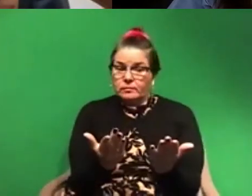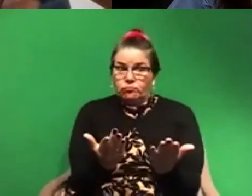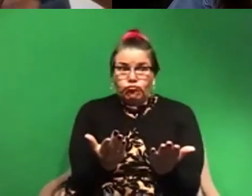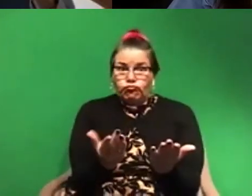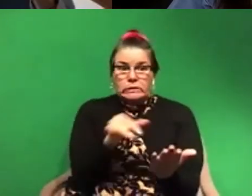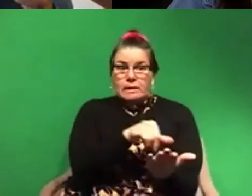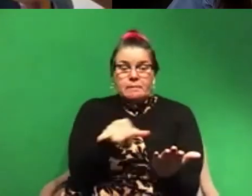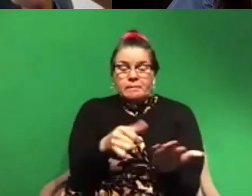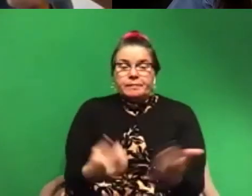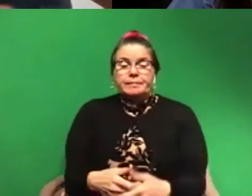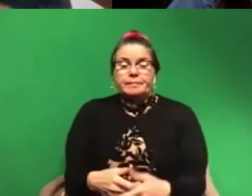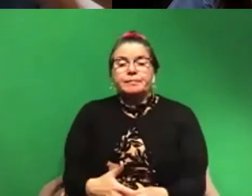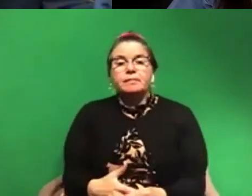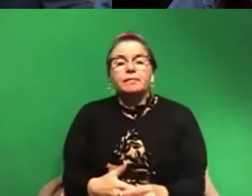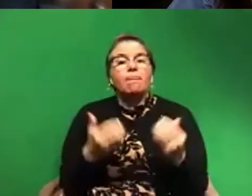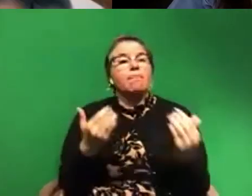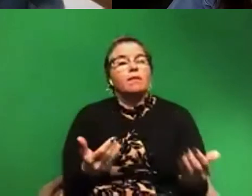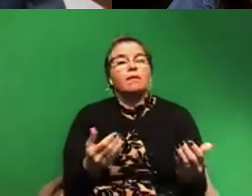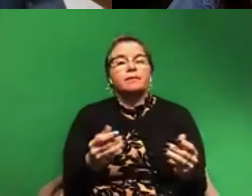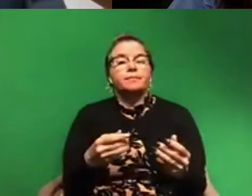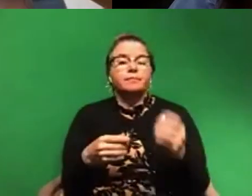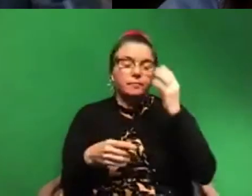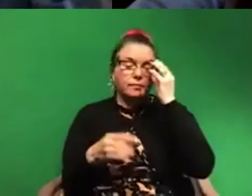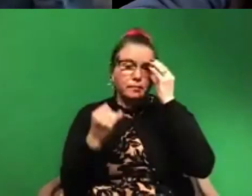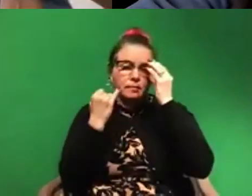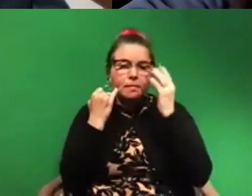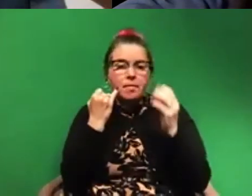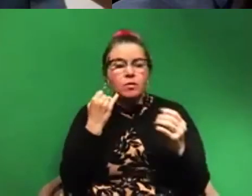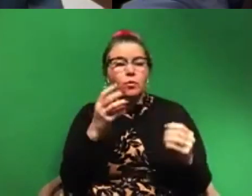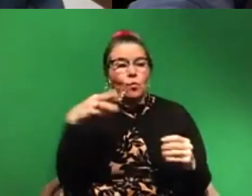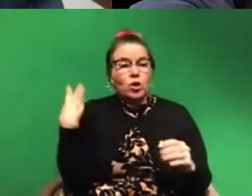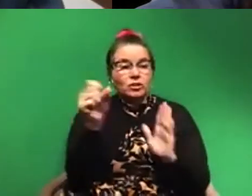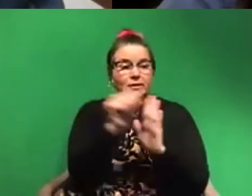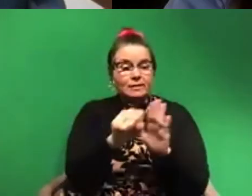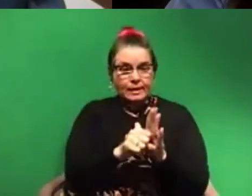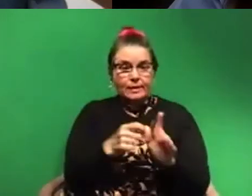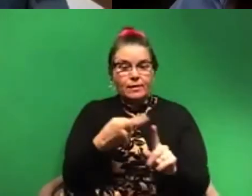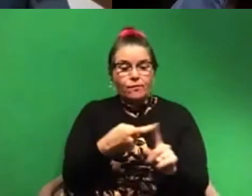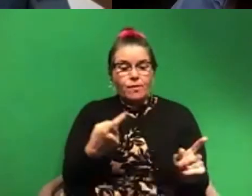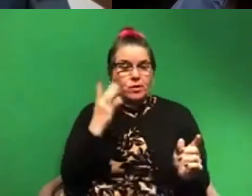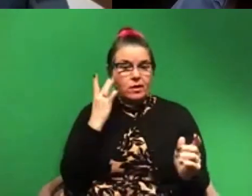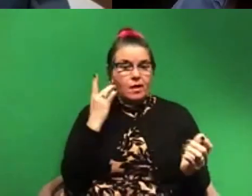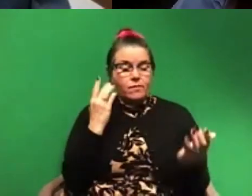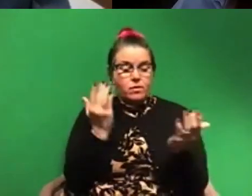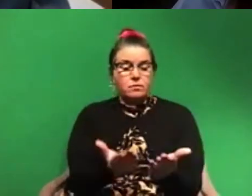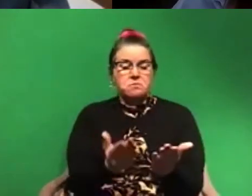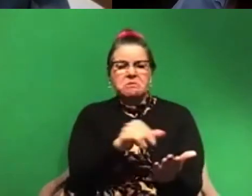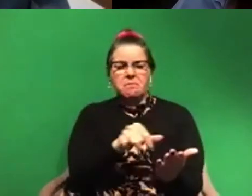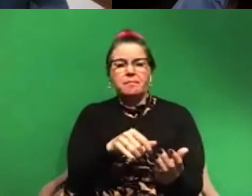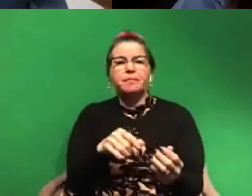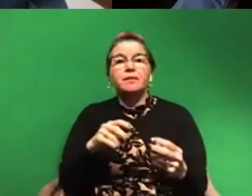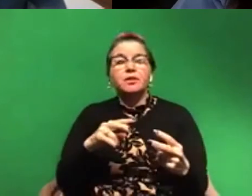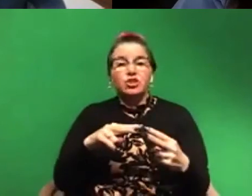between them. Sure, good. Say we do that from a specimen from Washington state and from here. When we look at the genetics,